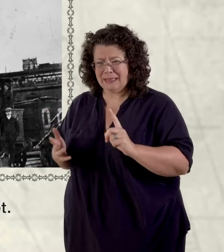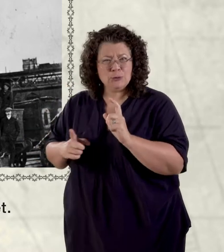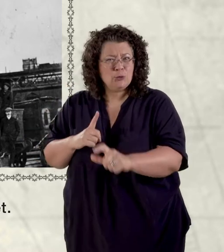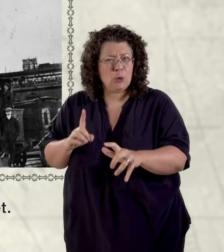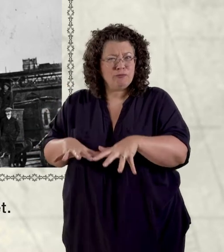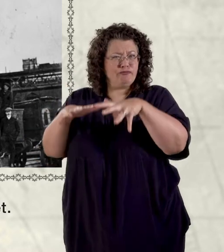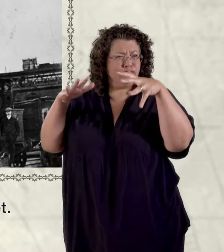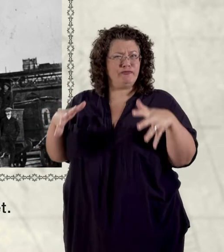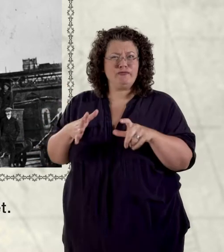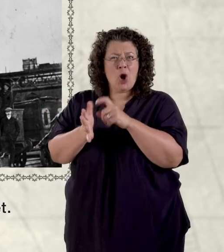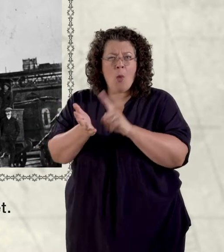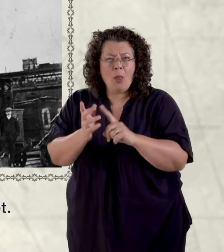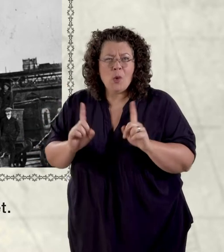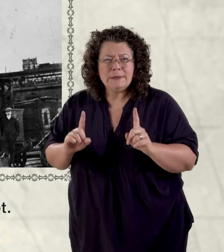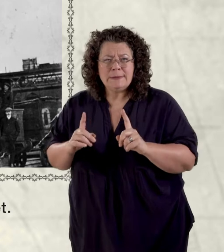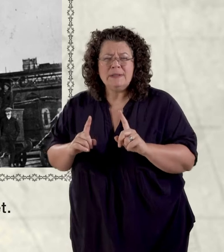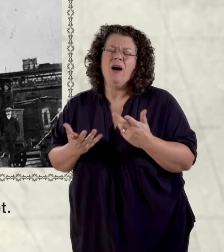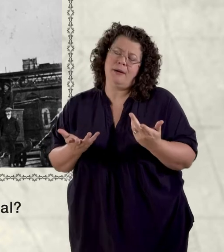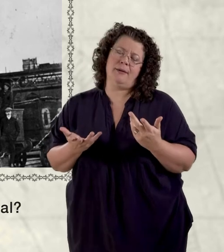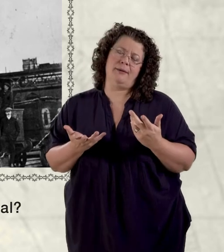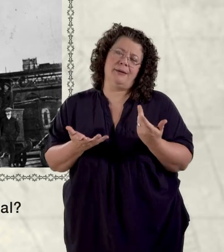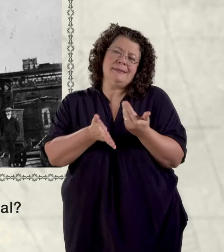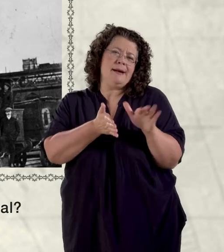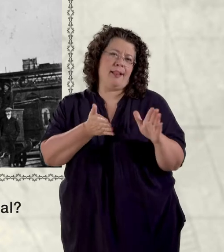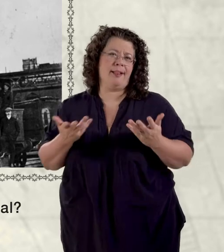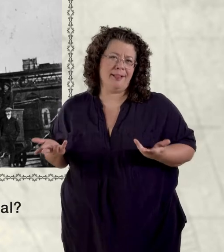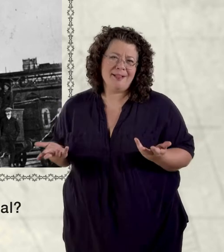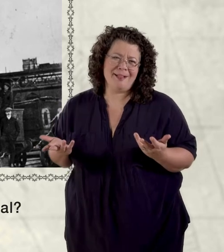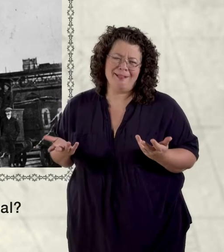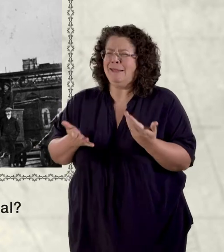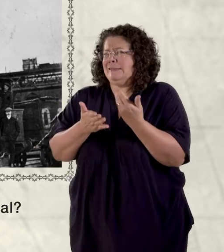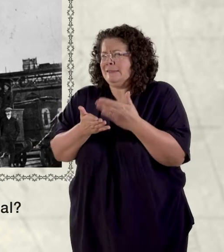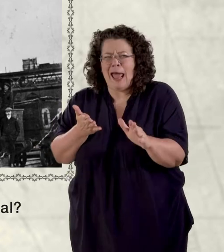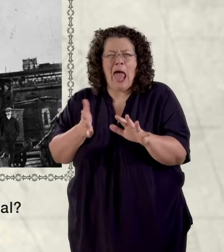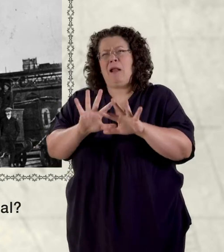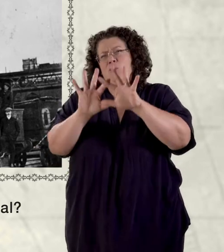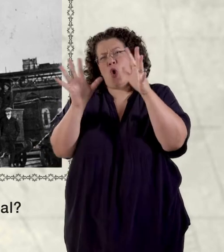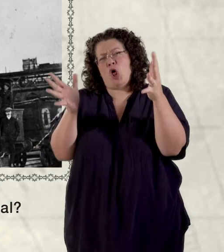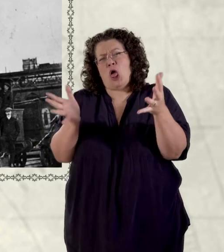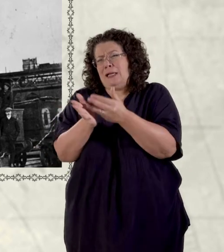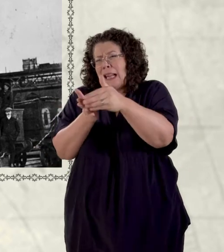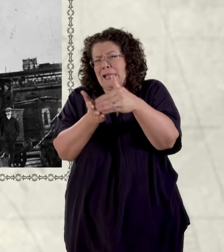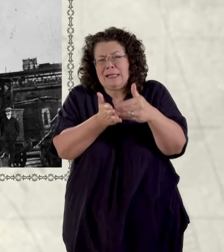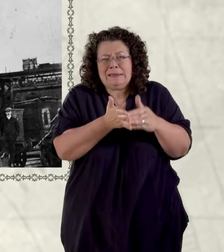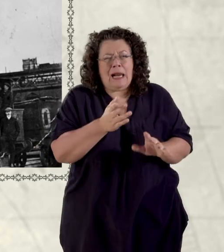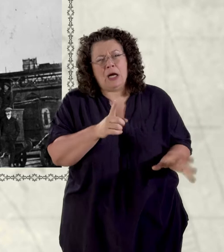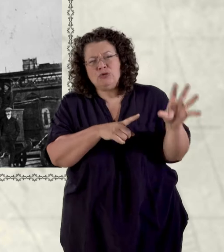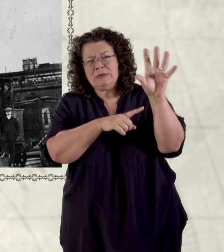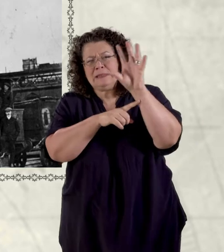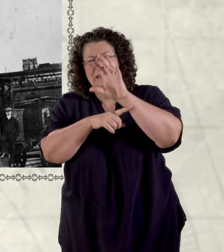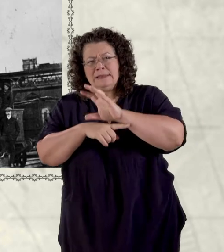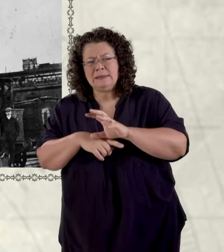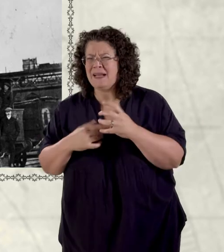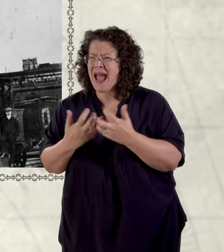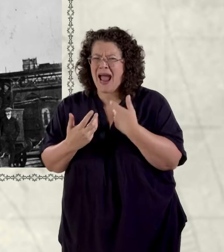sell it to every country on the planet but how was i going to export the coal ships and